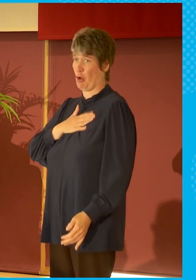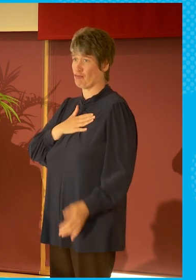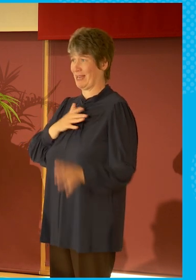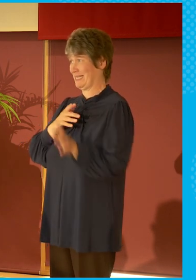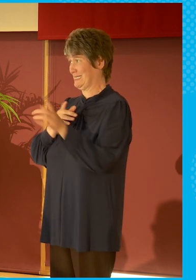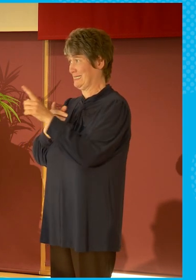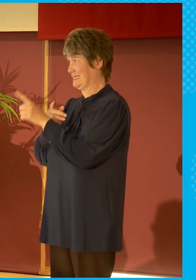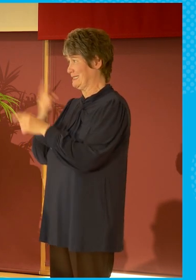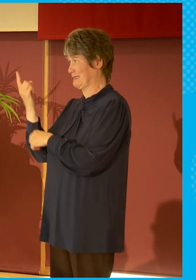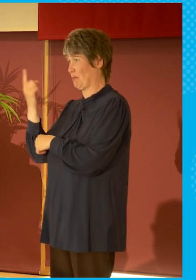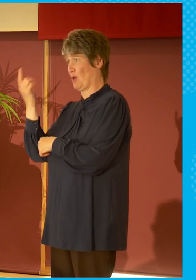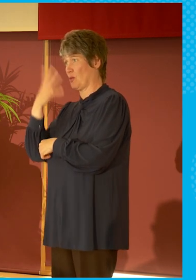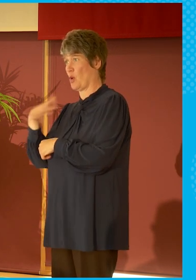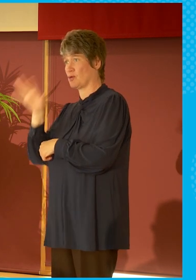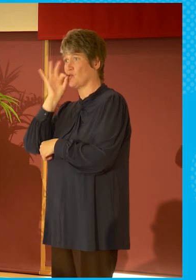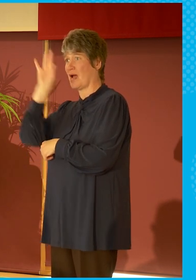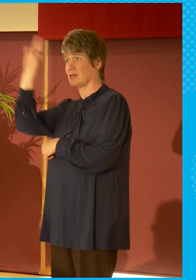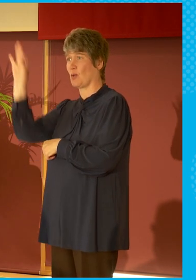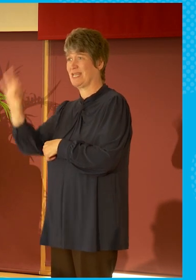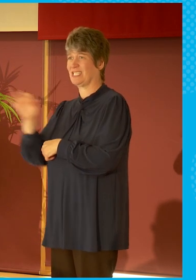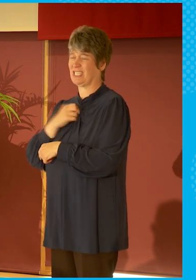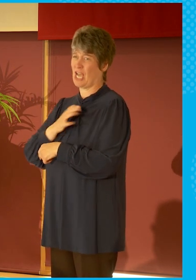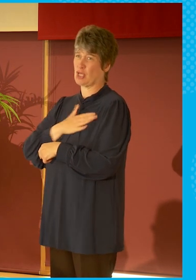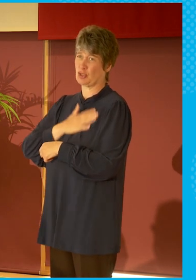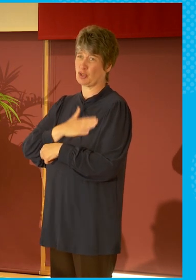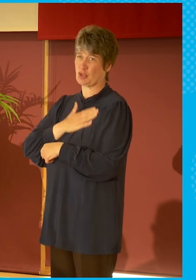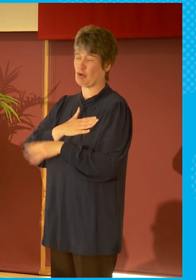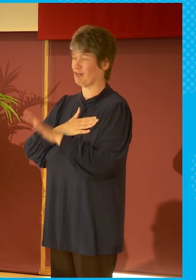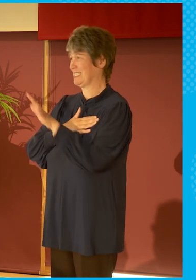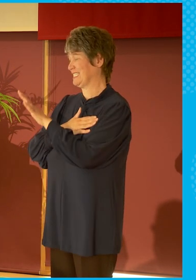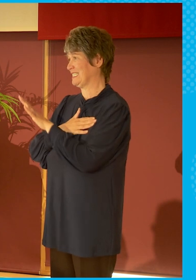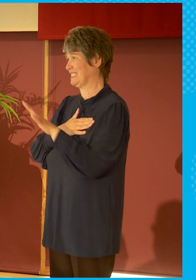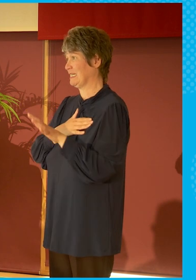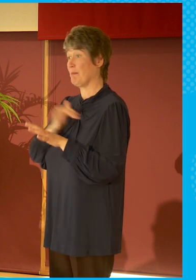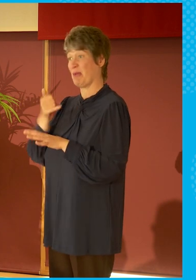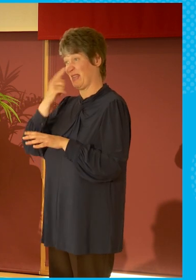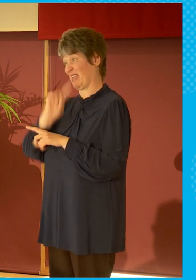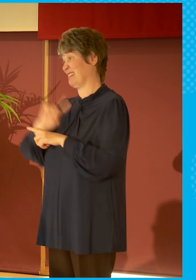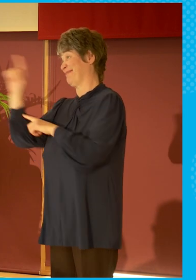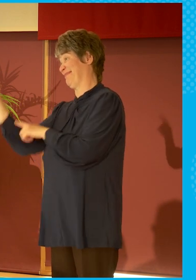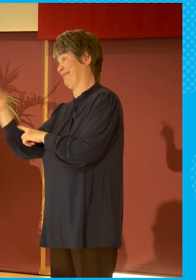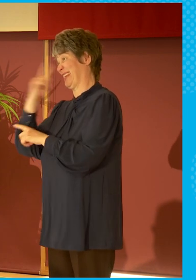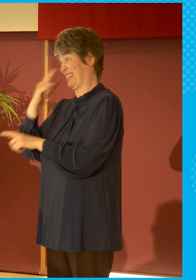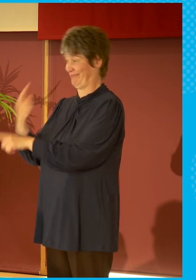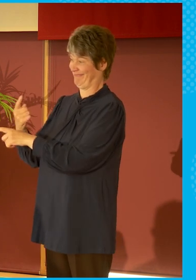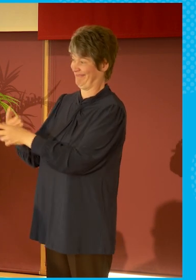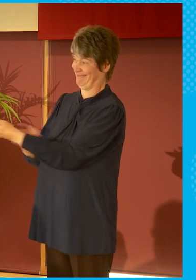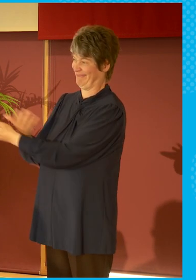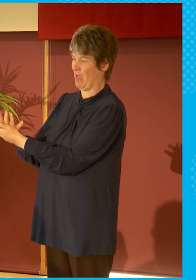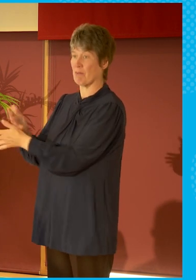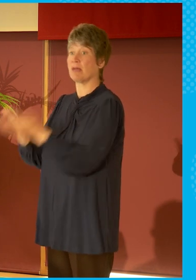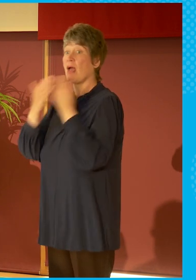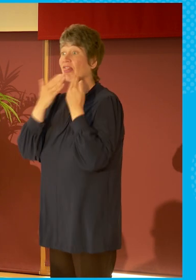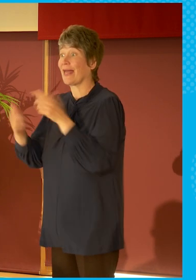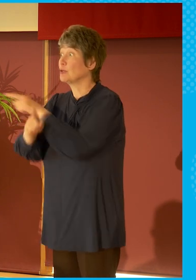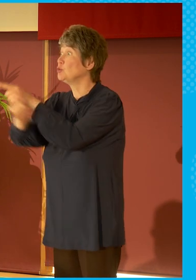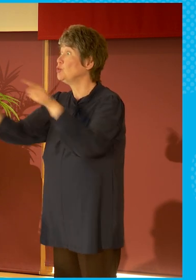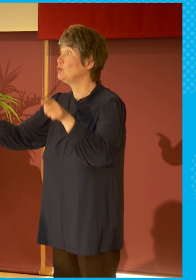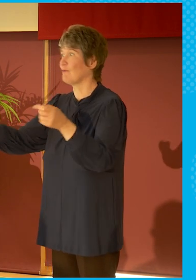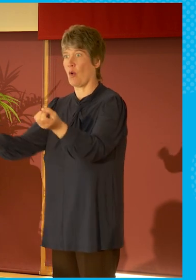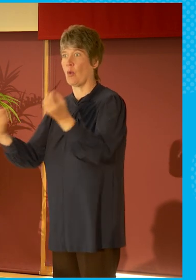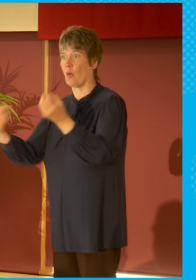earlier, Stuart, who wanted to ask a question. Maybe we can have a chat afterwards. But thank you all for contributing